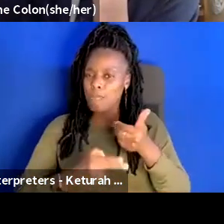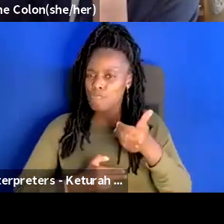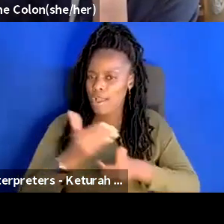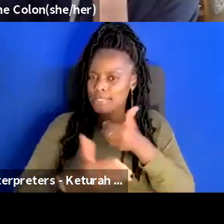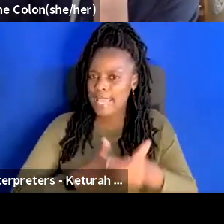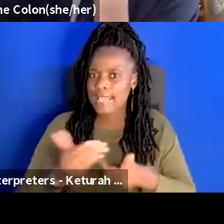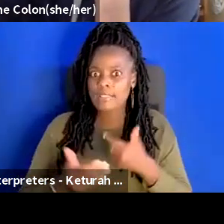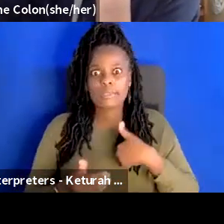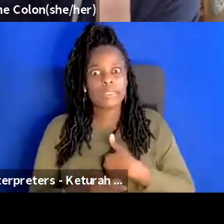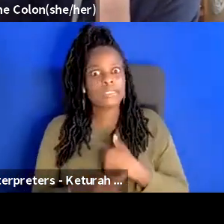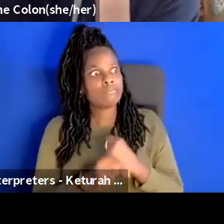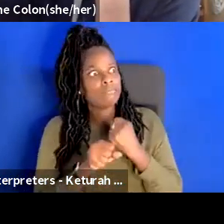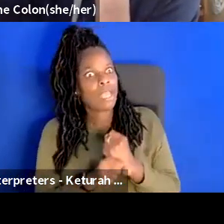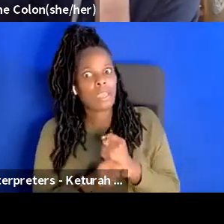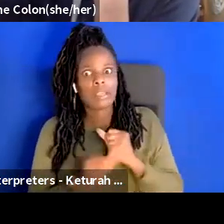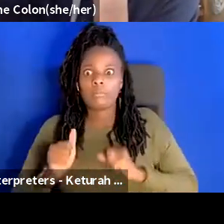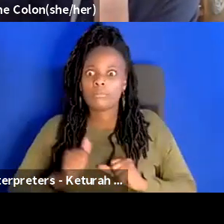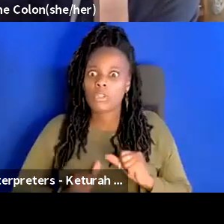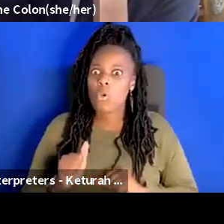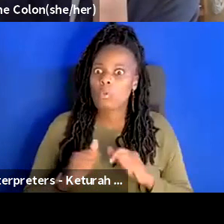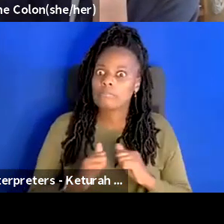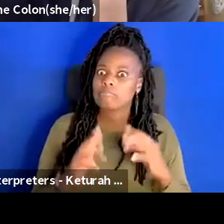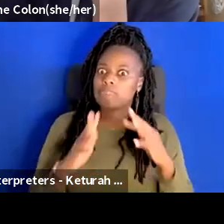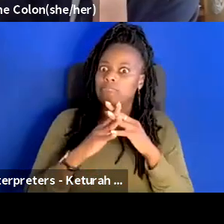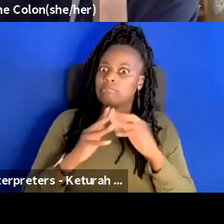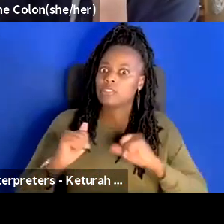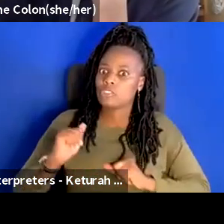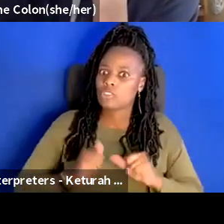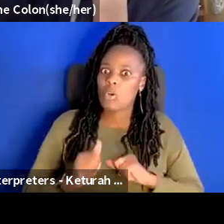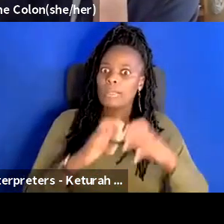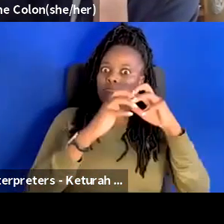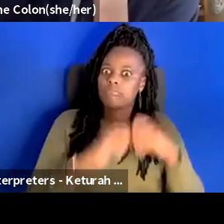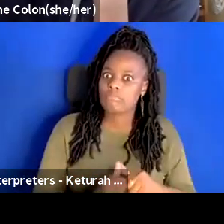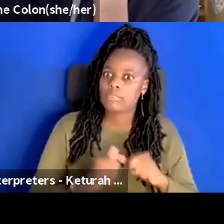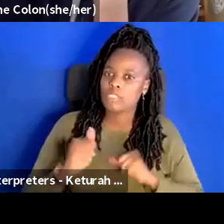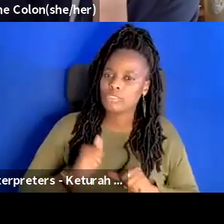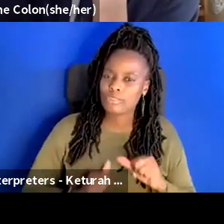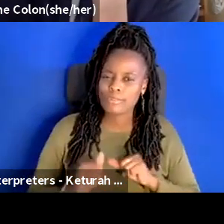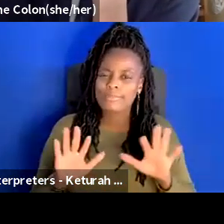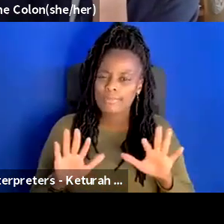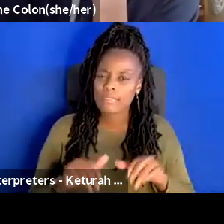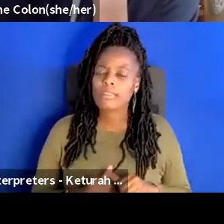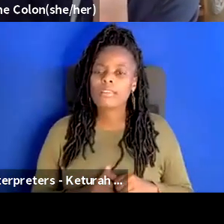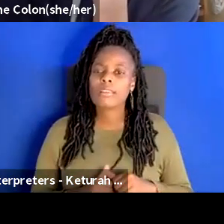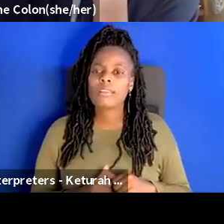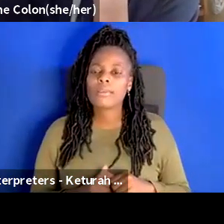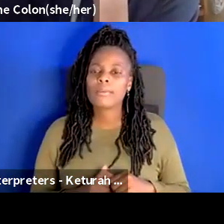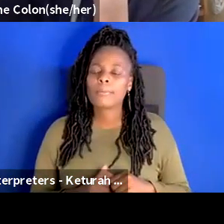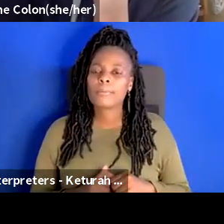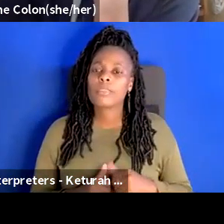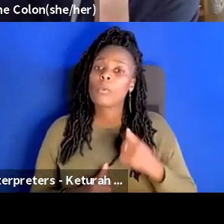show and taking down the show and putting up another one um when i was uh one of my early teachers um their